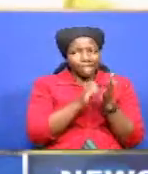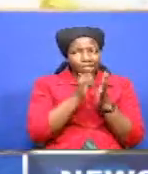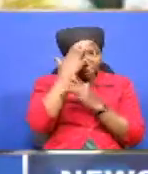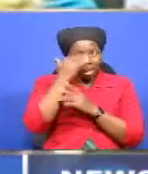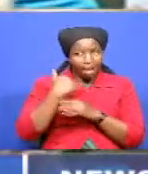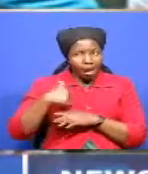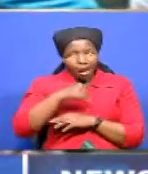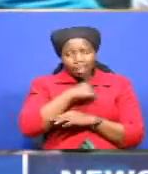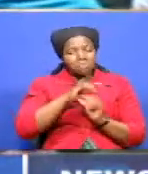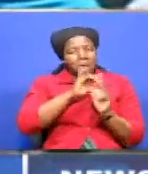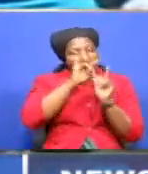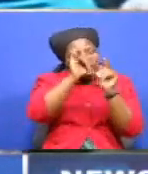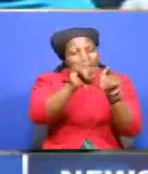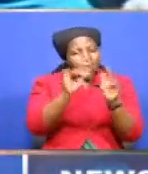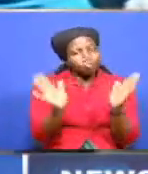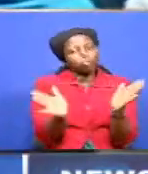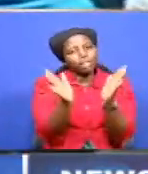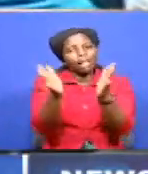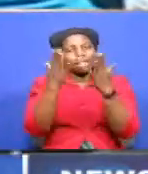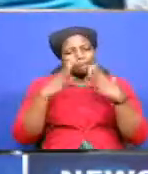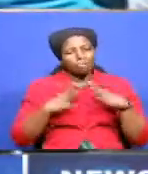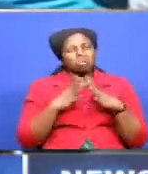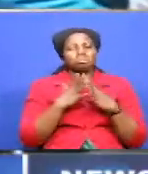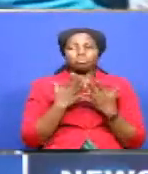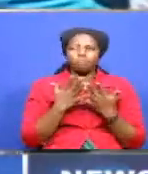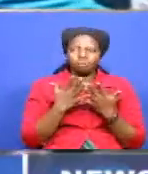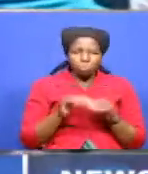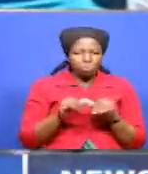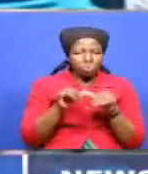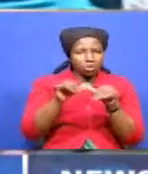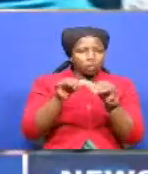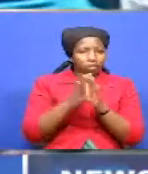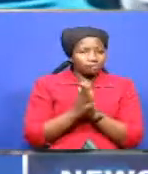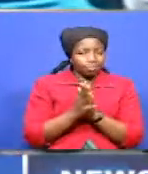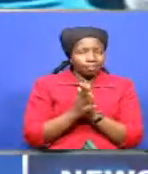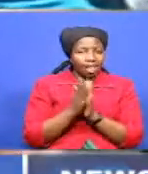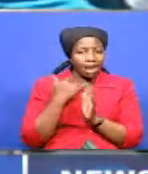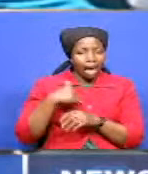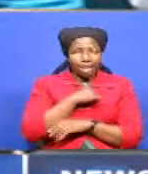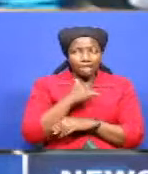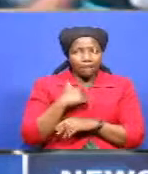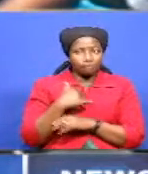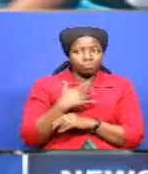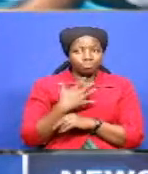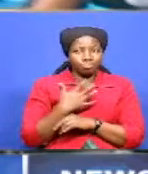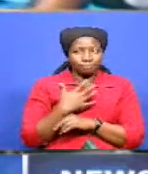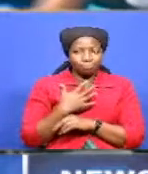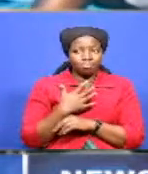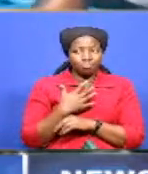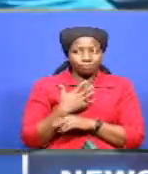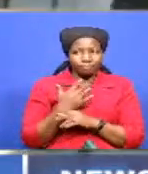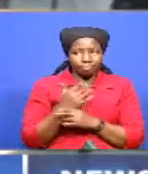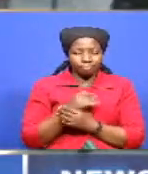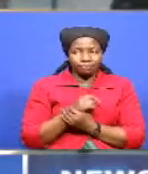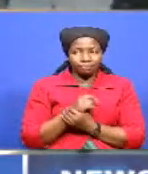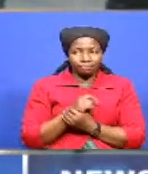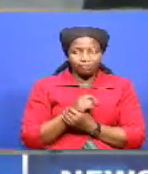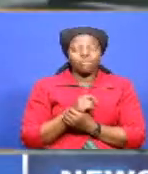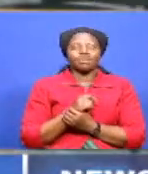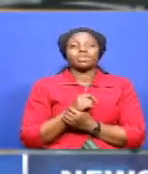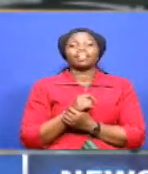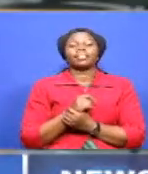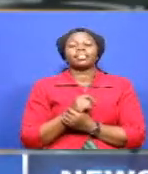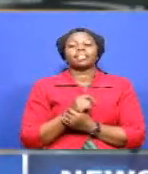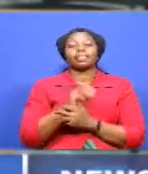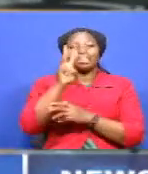go out and encourage people to keep their spirits up. You will notice we are singing to keep their spirits up and also to give them food. Meanwhile, the